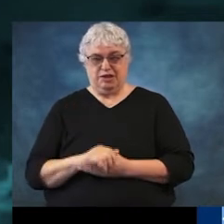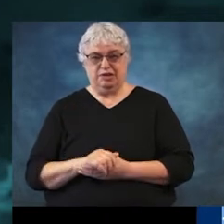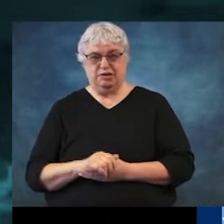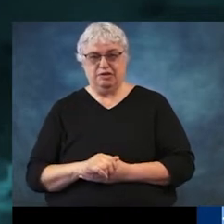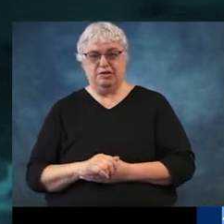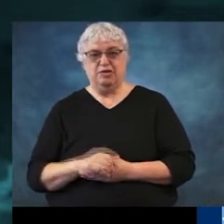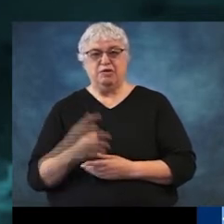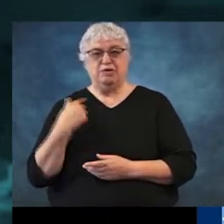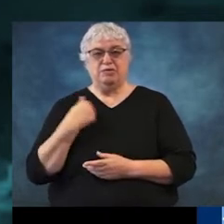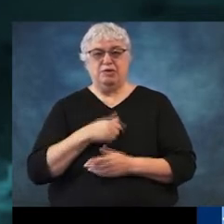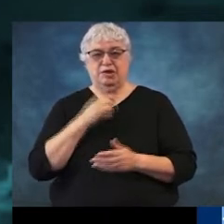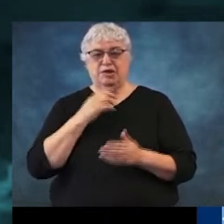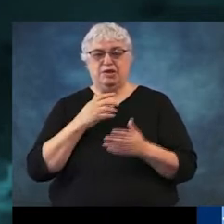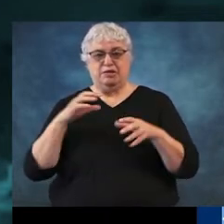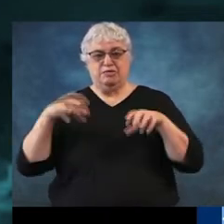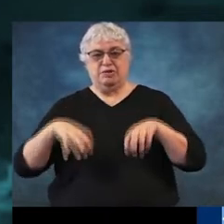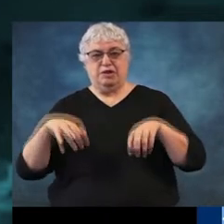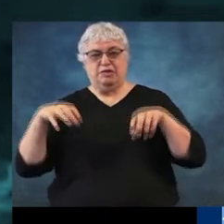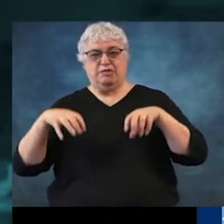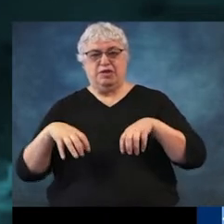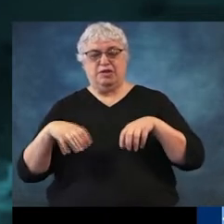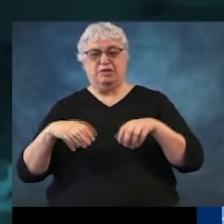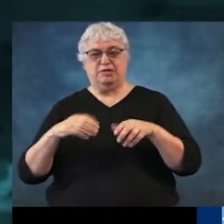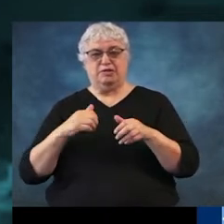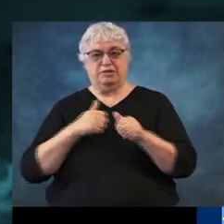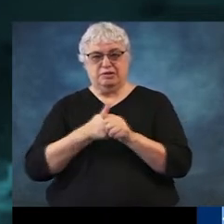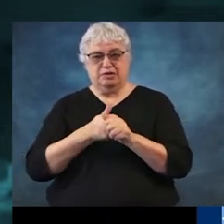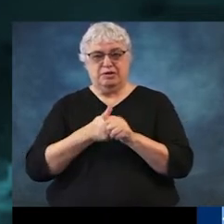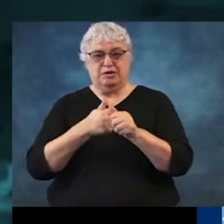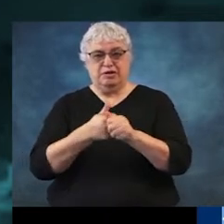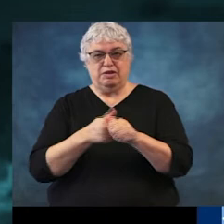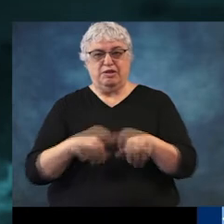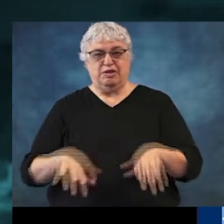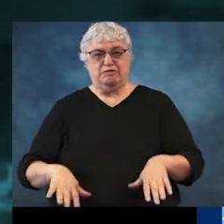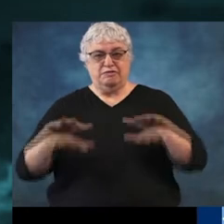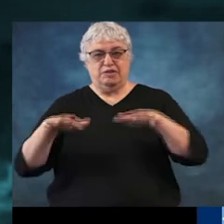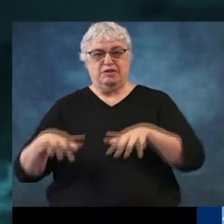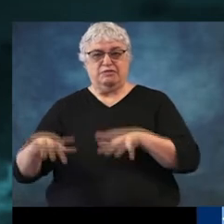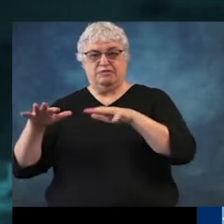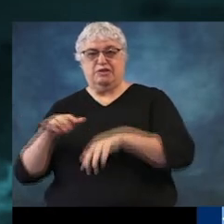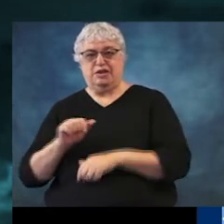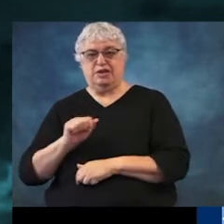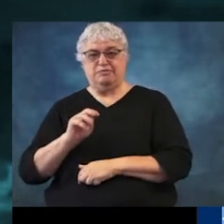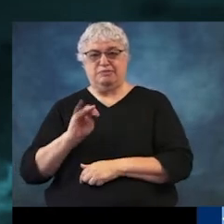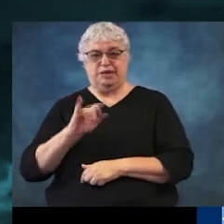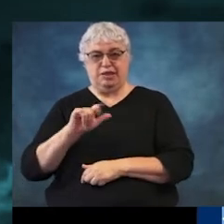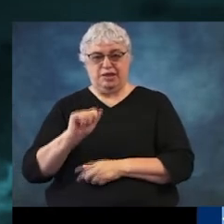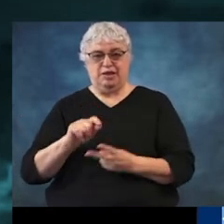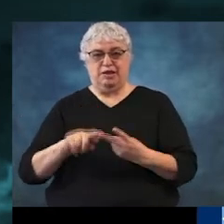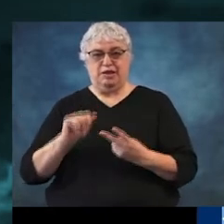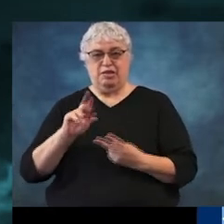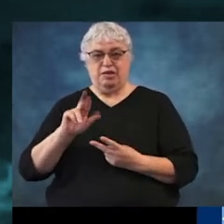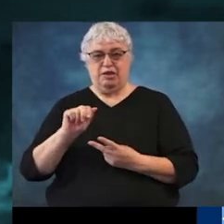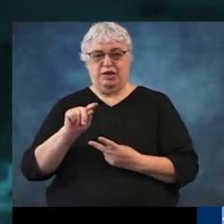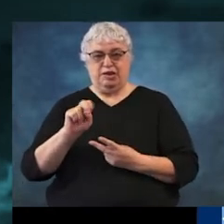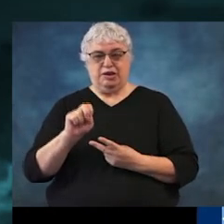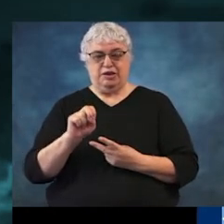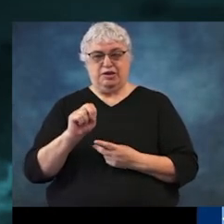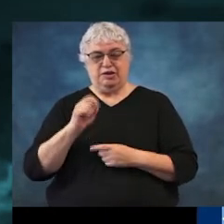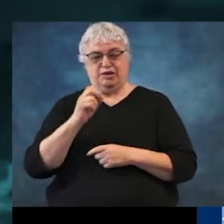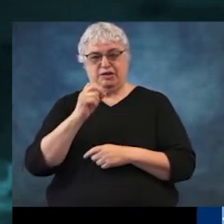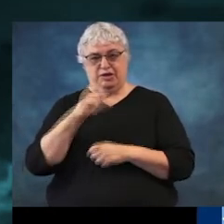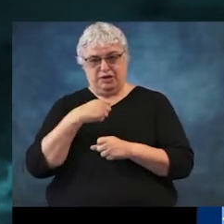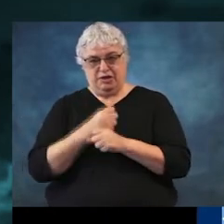we had back-to-back really significant big floods here in Texas, Amelia and Claudette, back-to-back years,